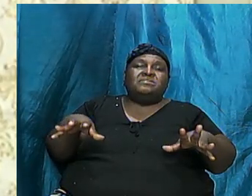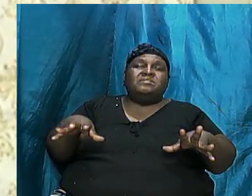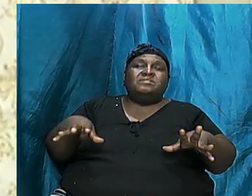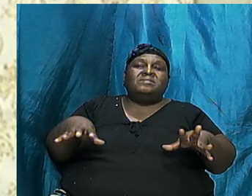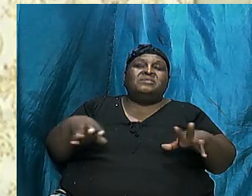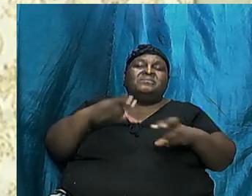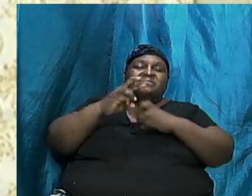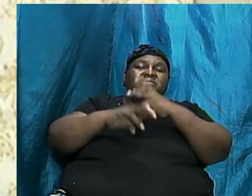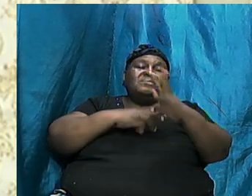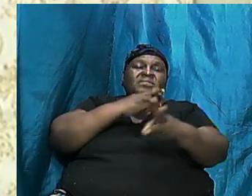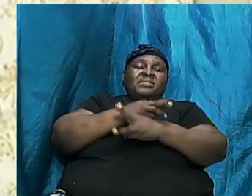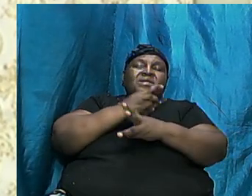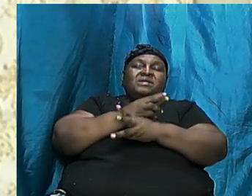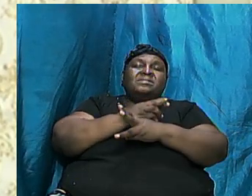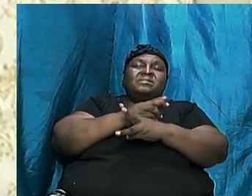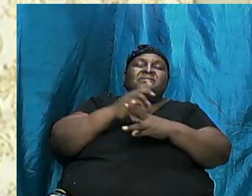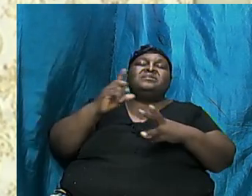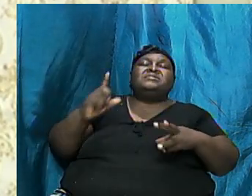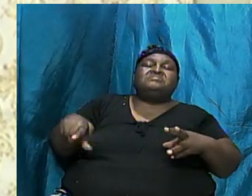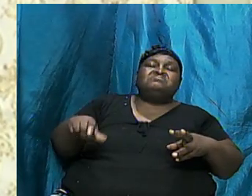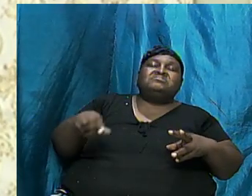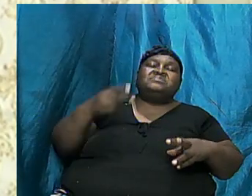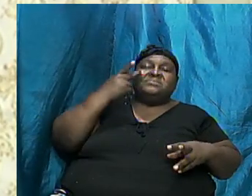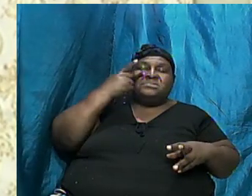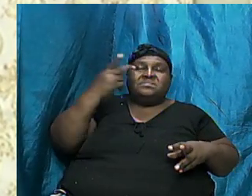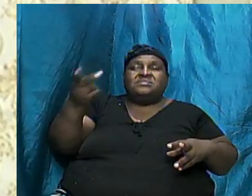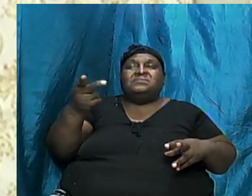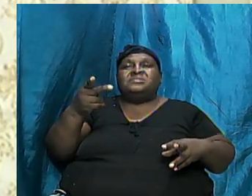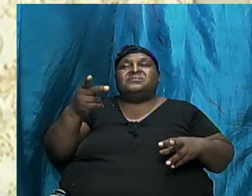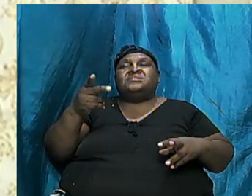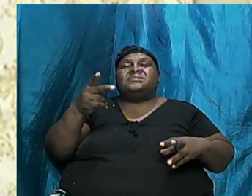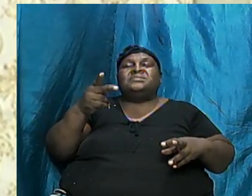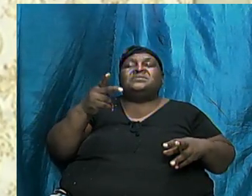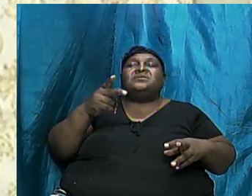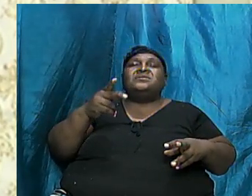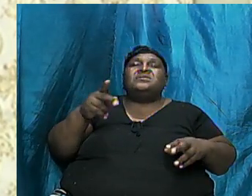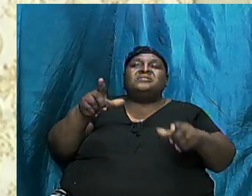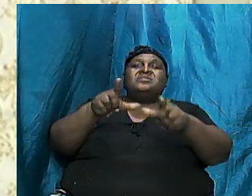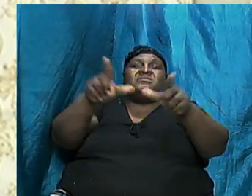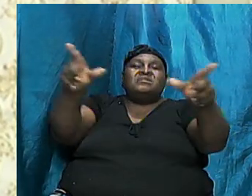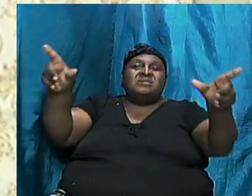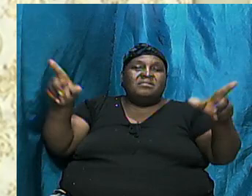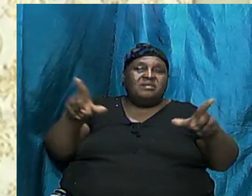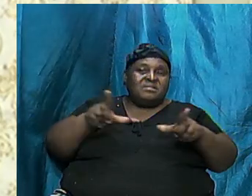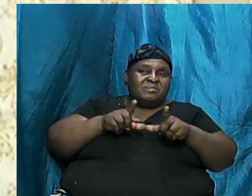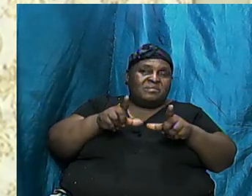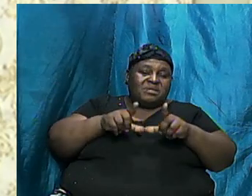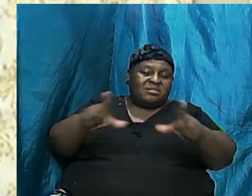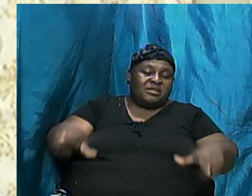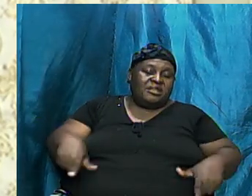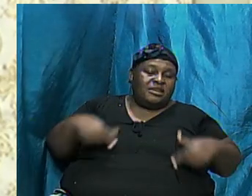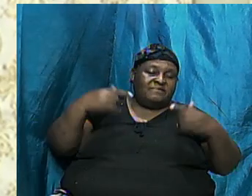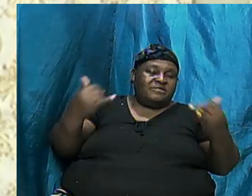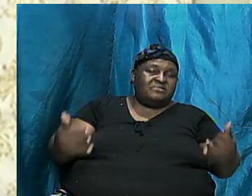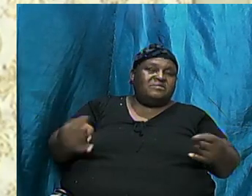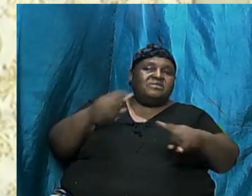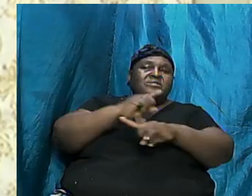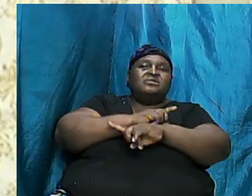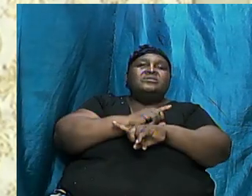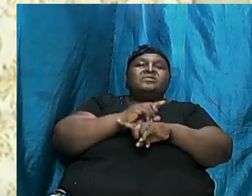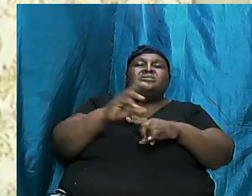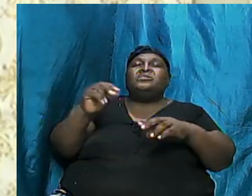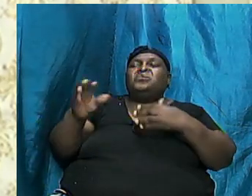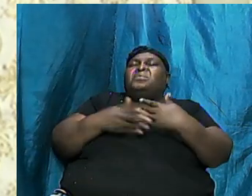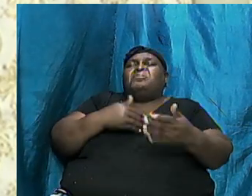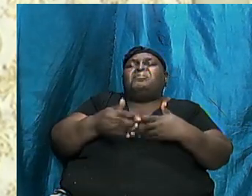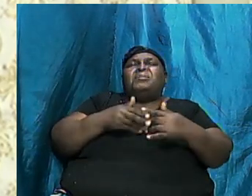And later on we will look at where they are located today And it doesn't matter where they are located